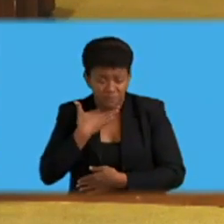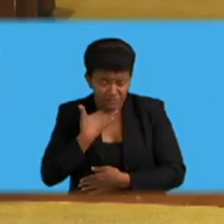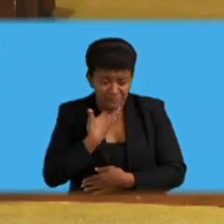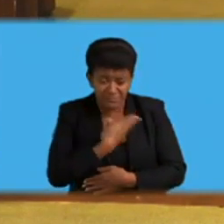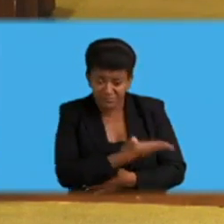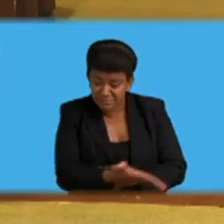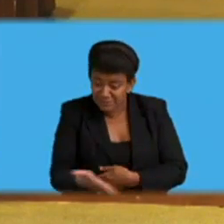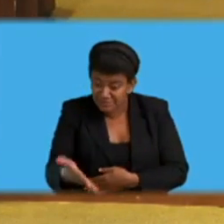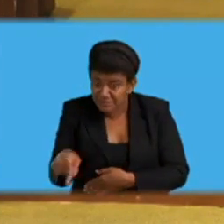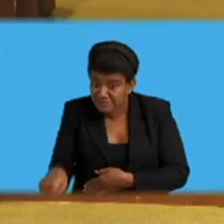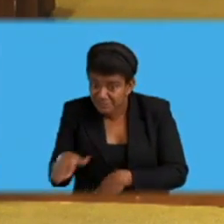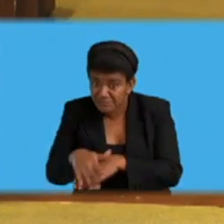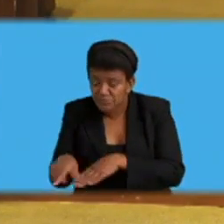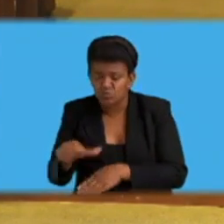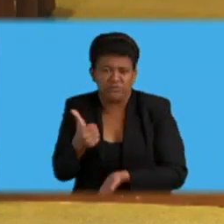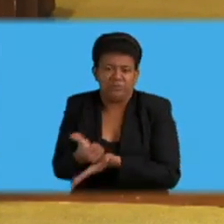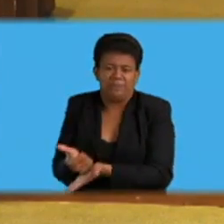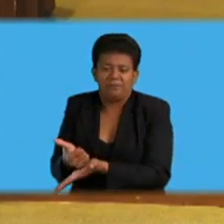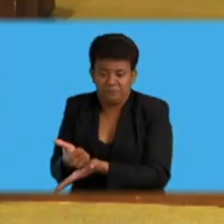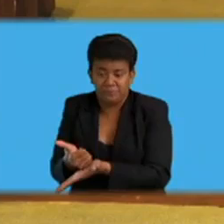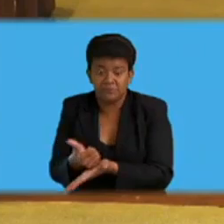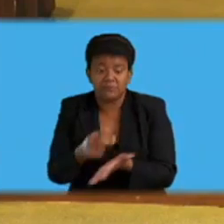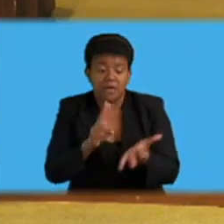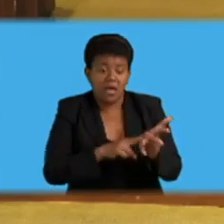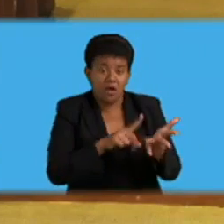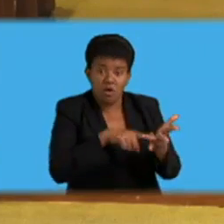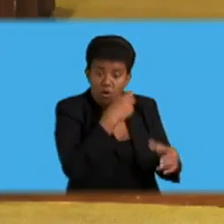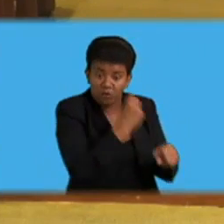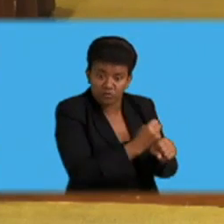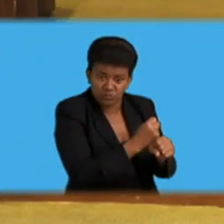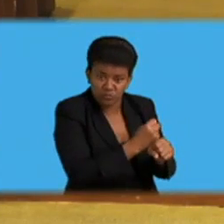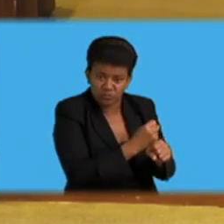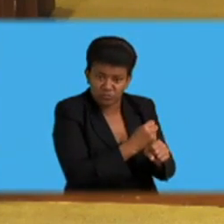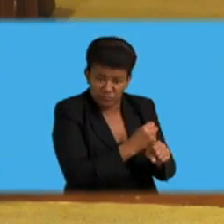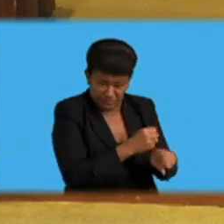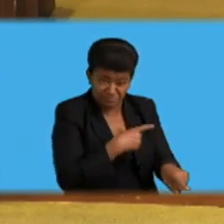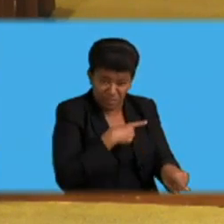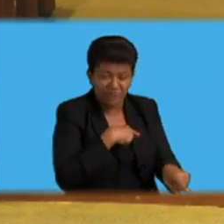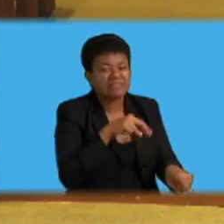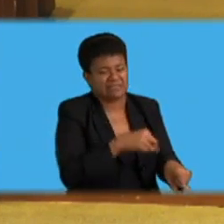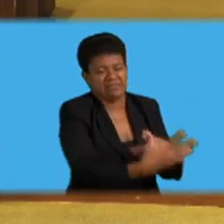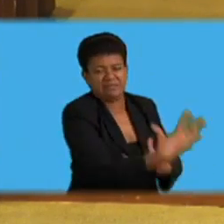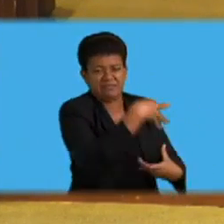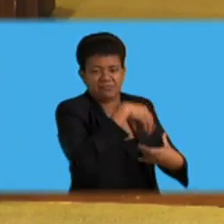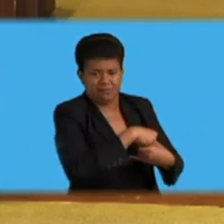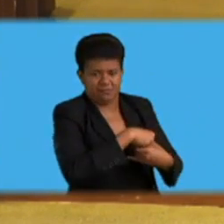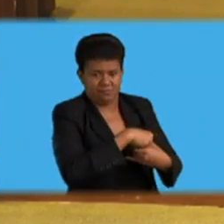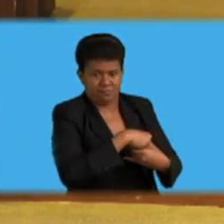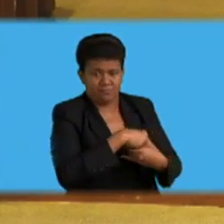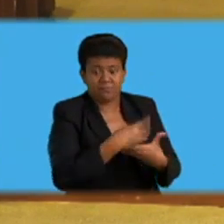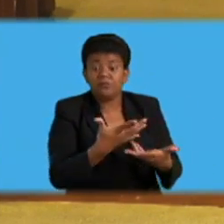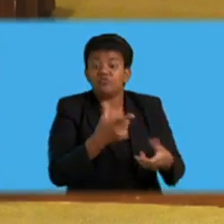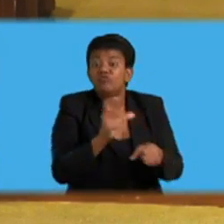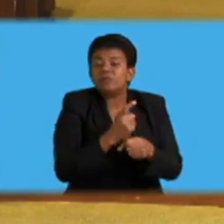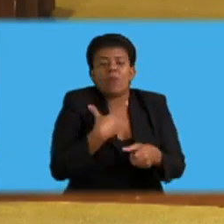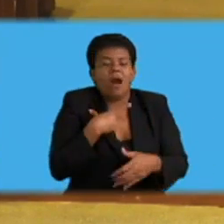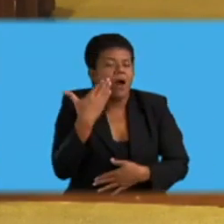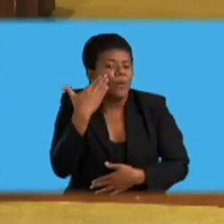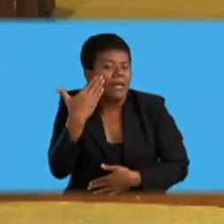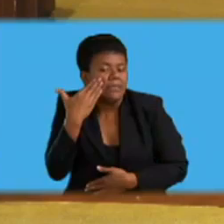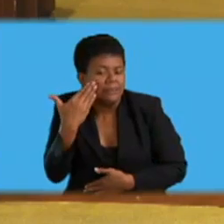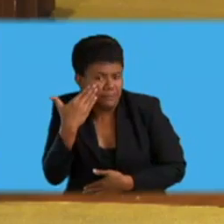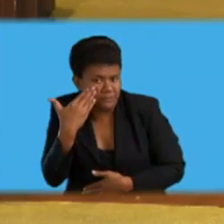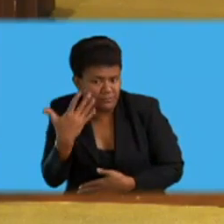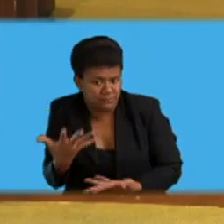those such as NGOs, which are involved in creating that awareness, which are involved in